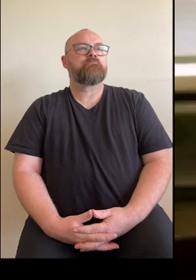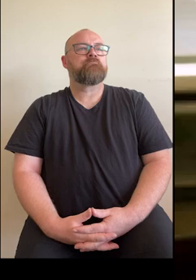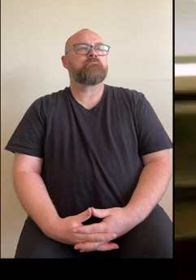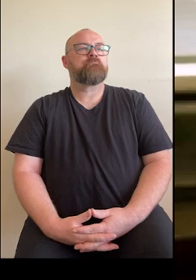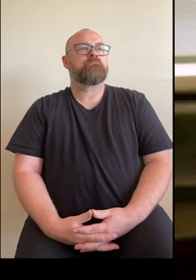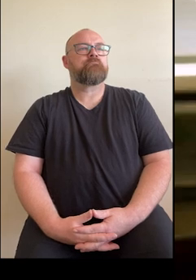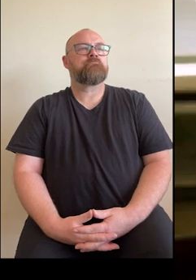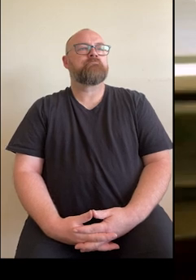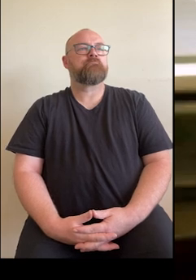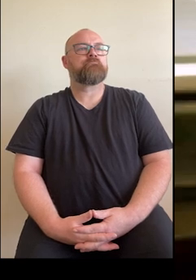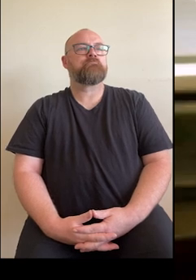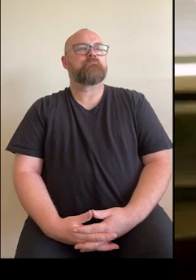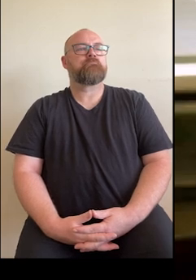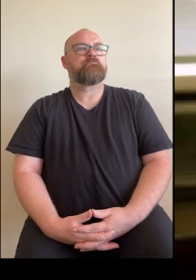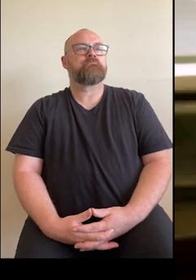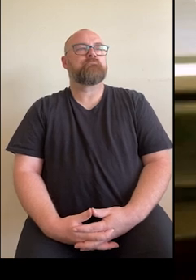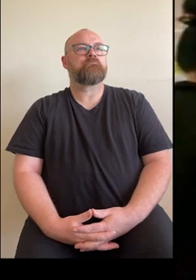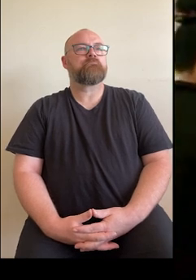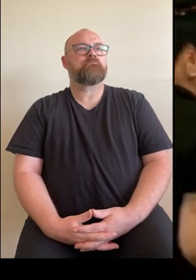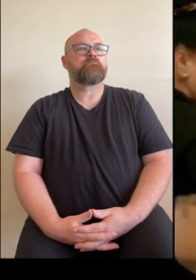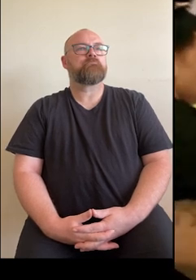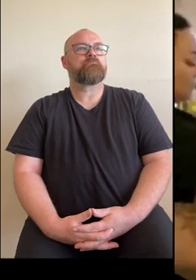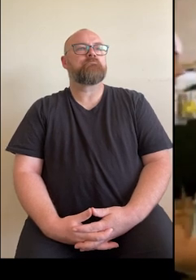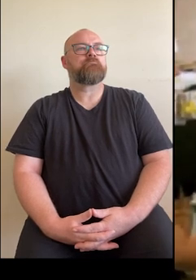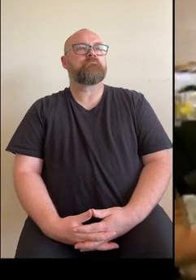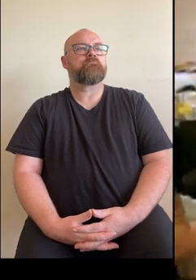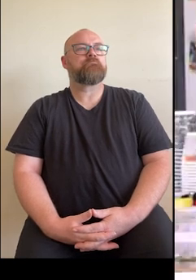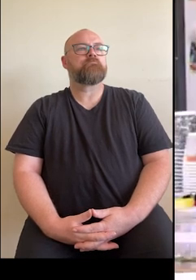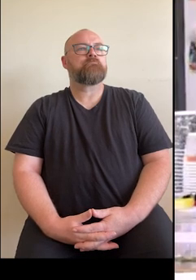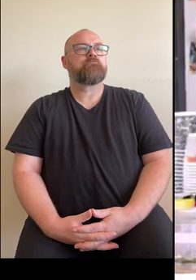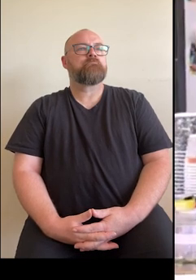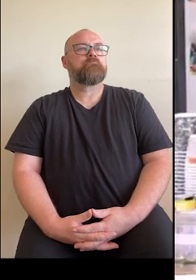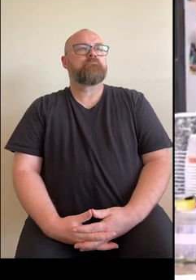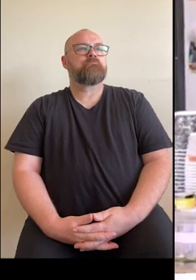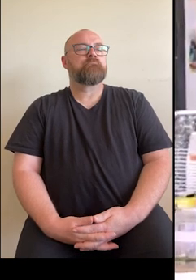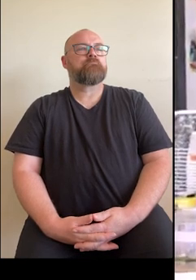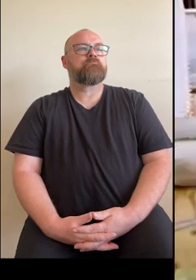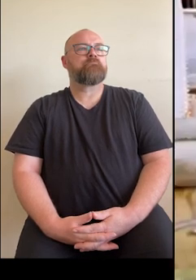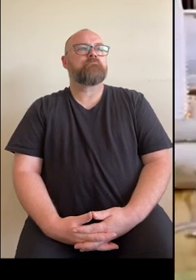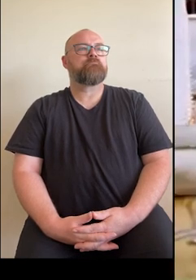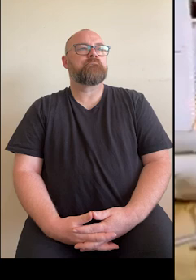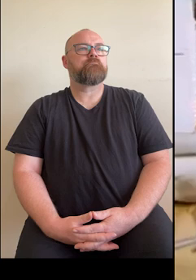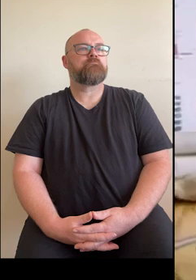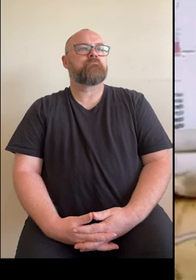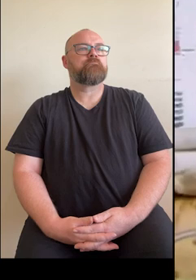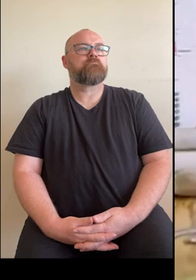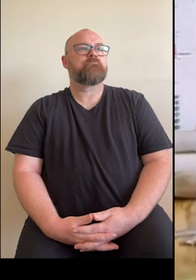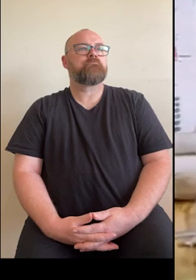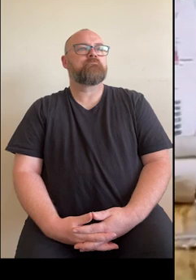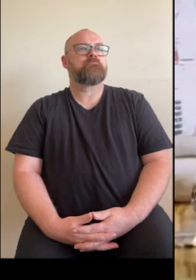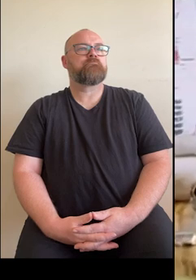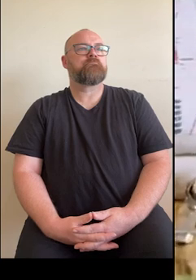We came up here and purchased a couple of local restaurants after his so-called retirement.